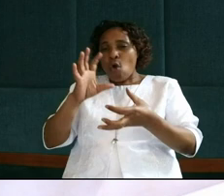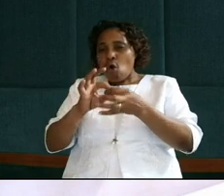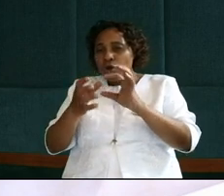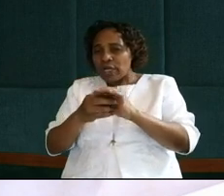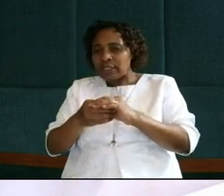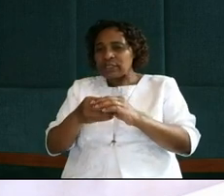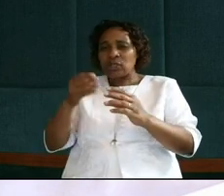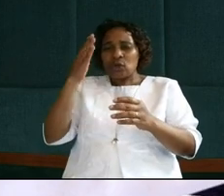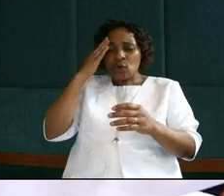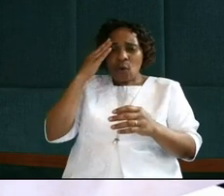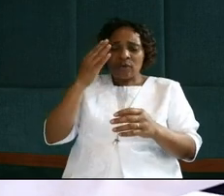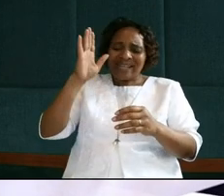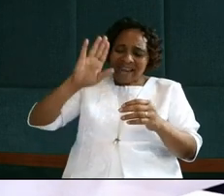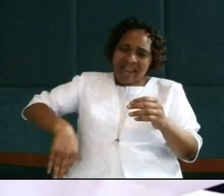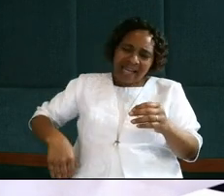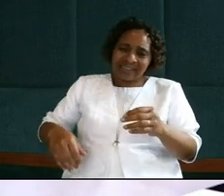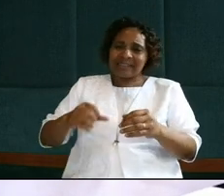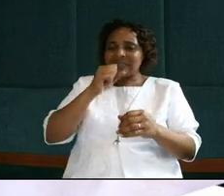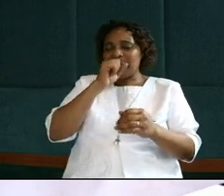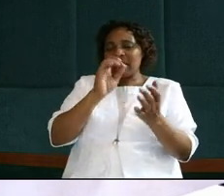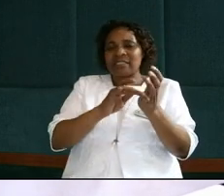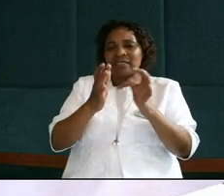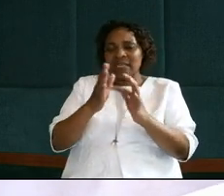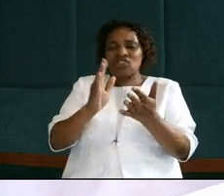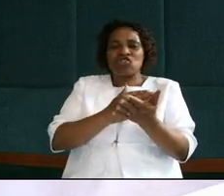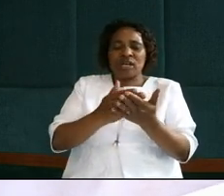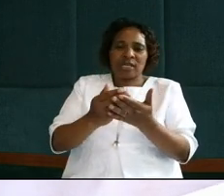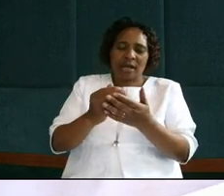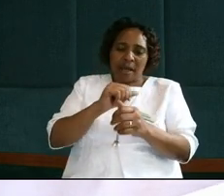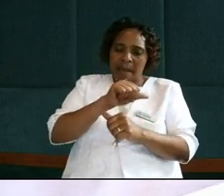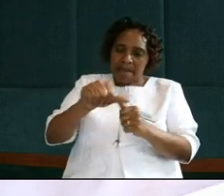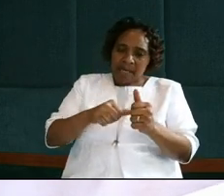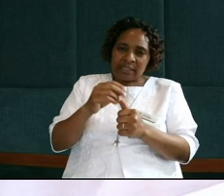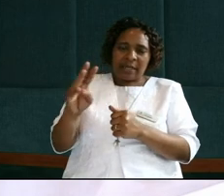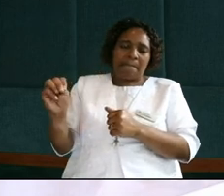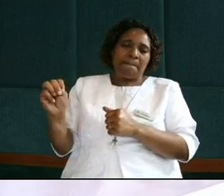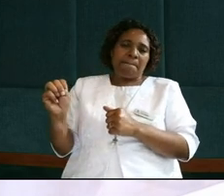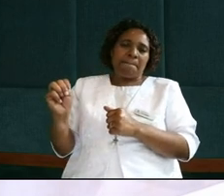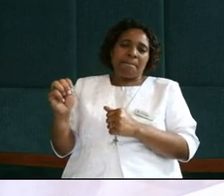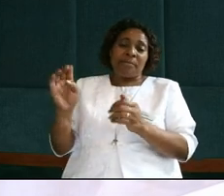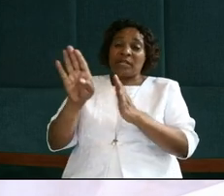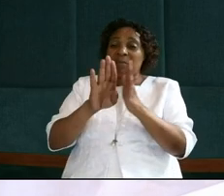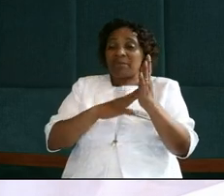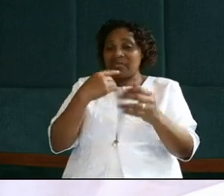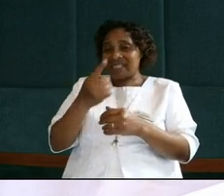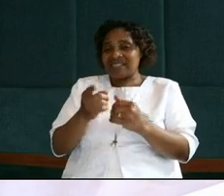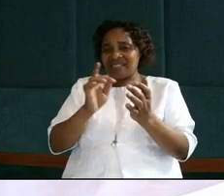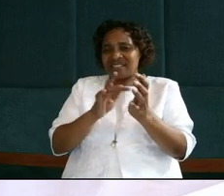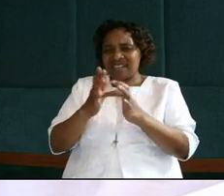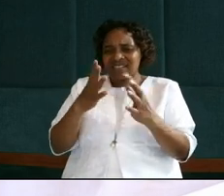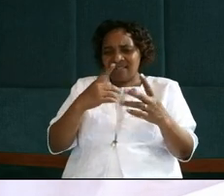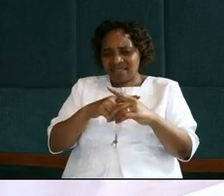know this would be the last Passover that Jesus would share on earth. Now, the Bible says Jesus